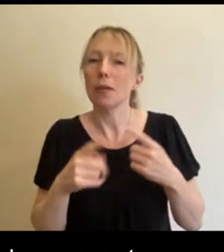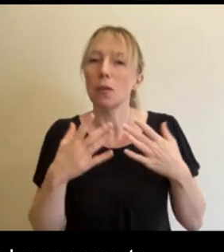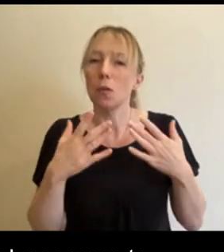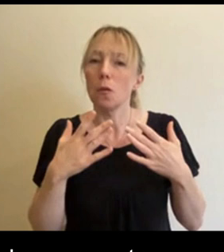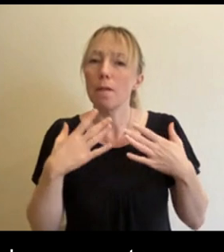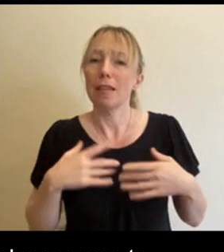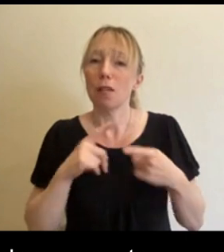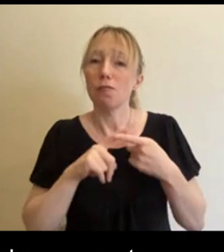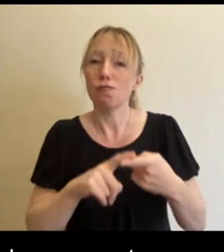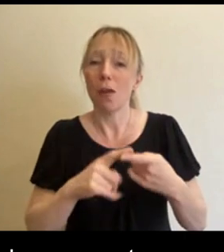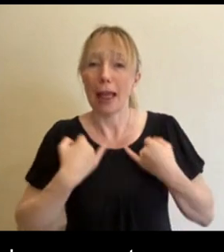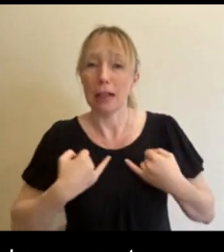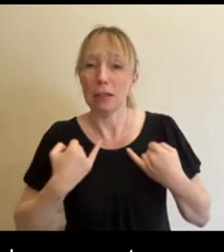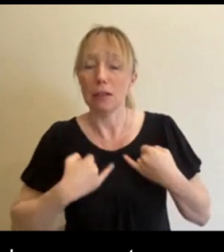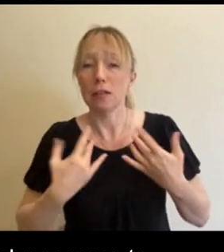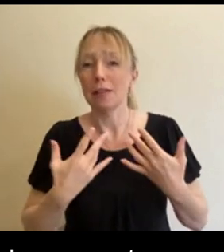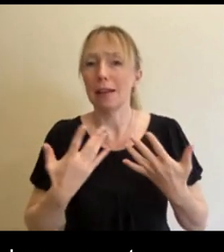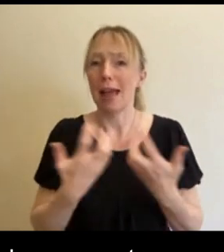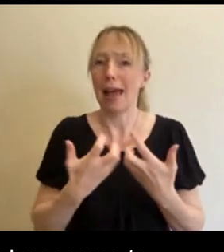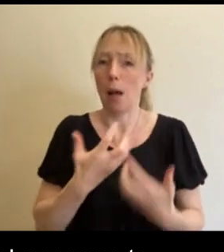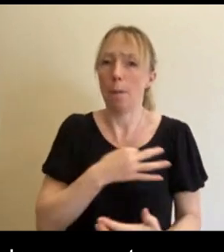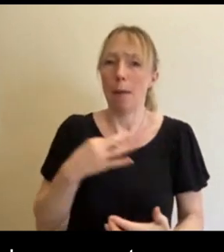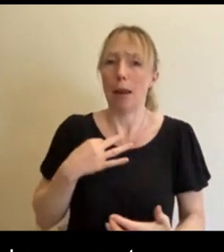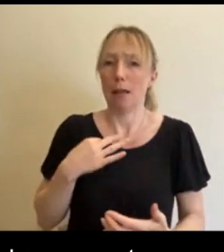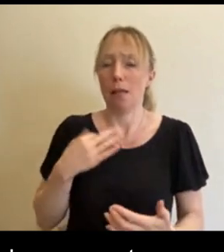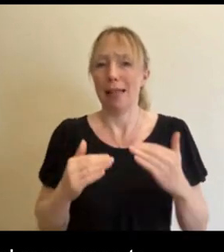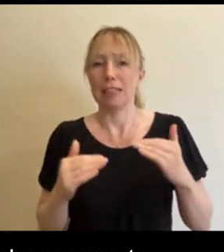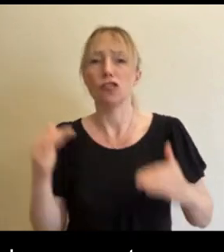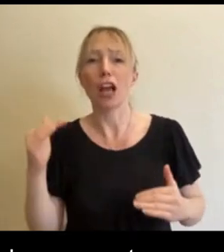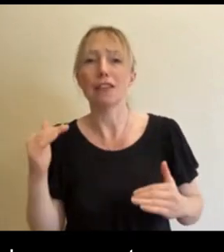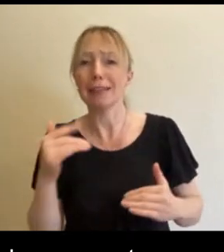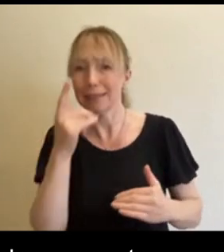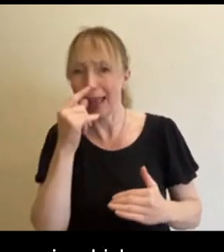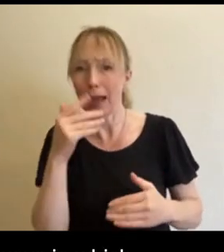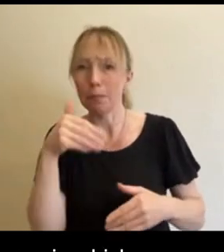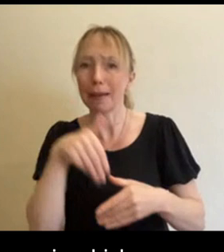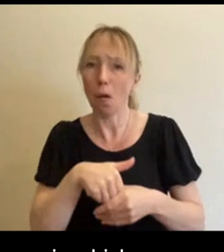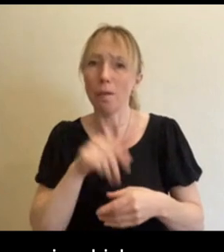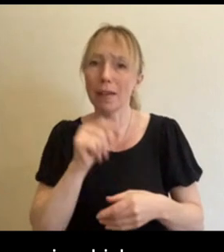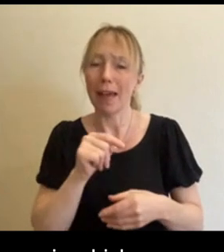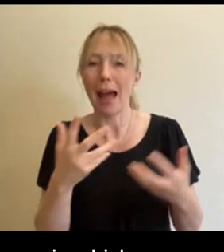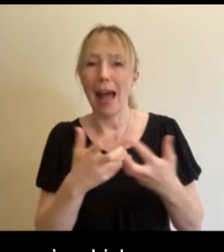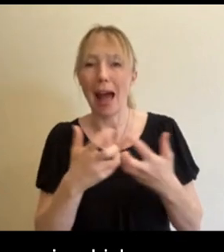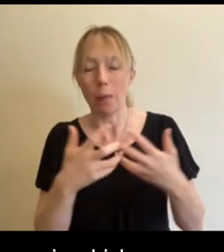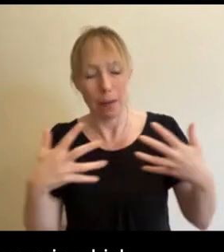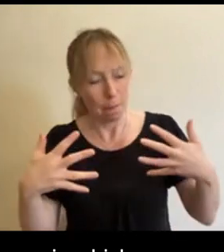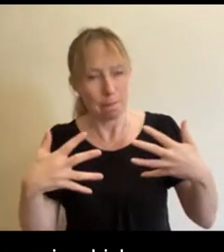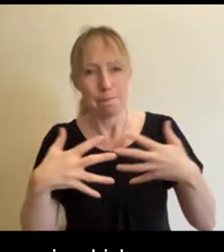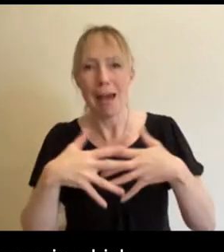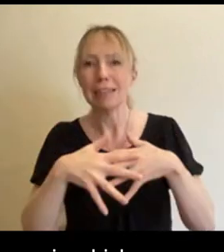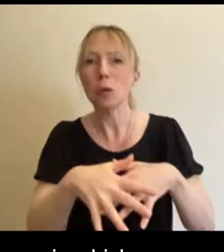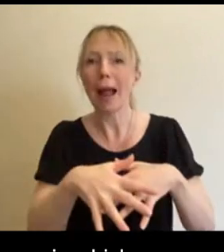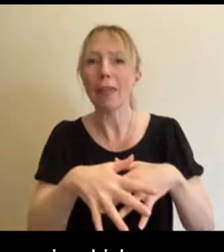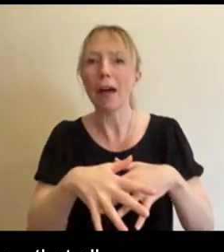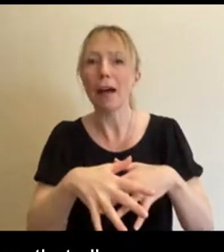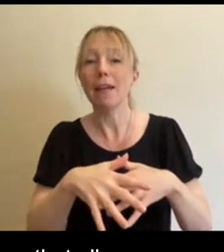medical injustices can play a part in that as well. And how that always messaged together in the experience. So a